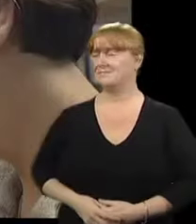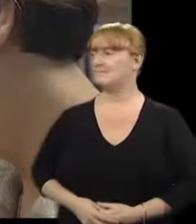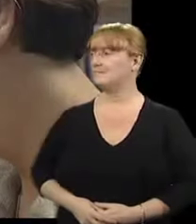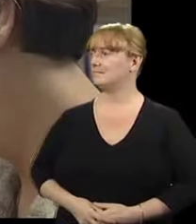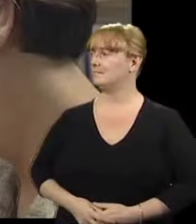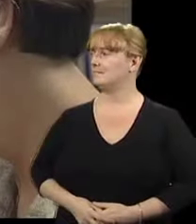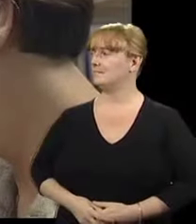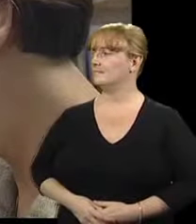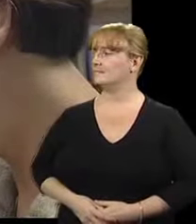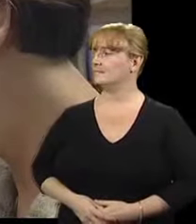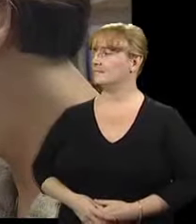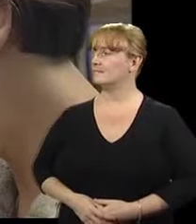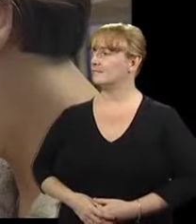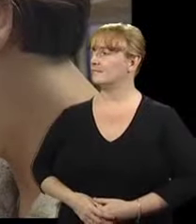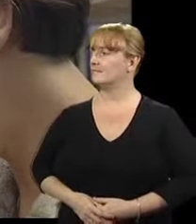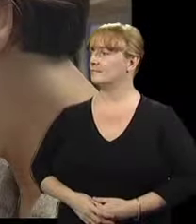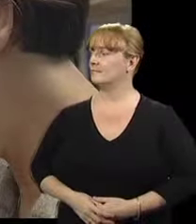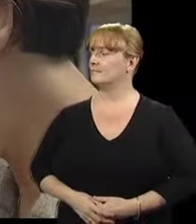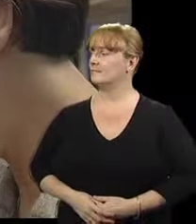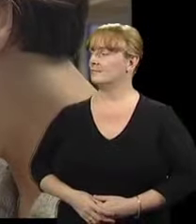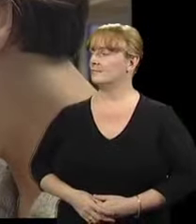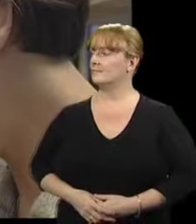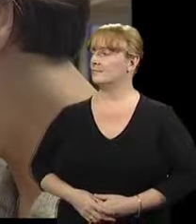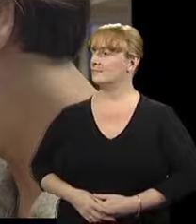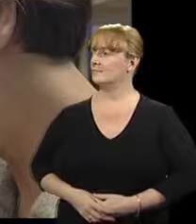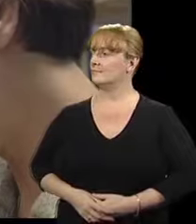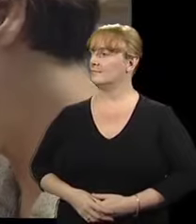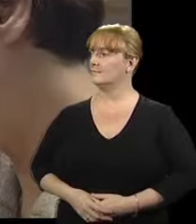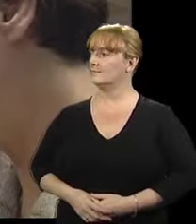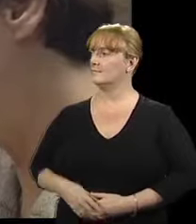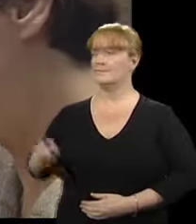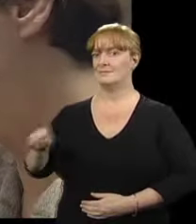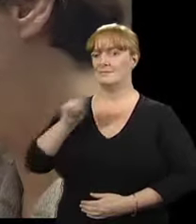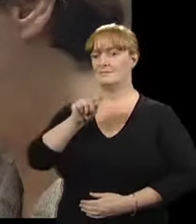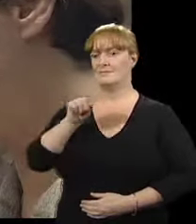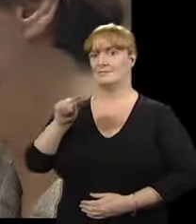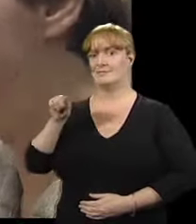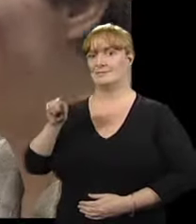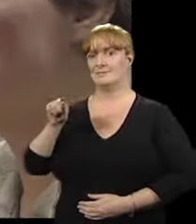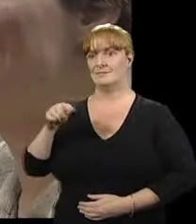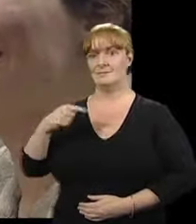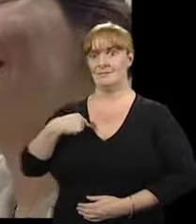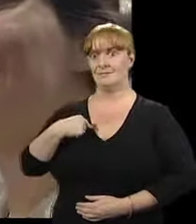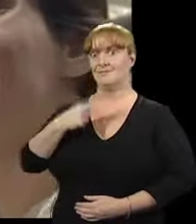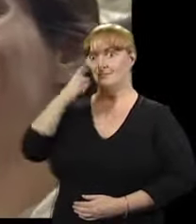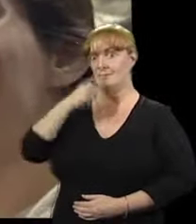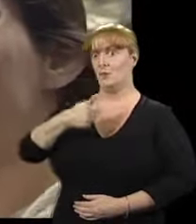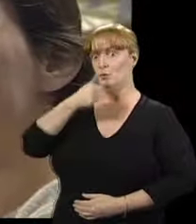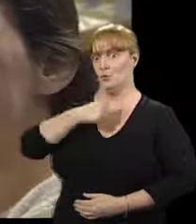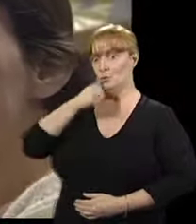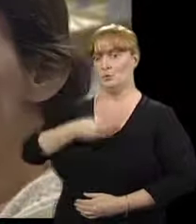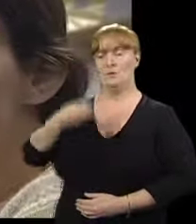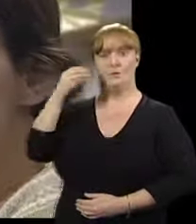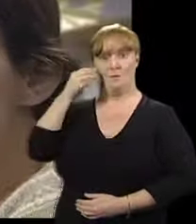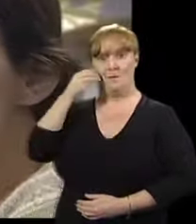I can't. To. Do. Do. I-I can use the mobile phone and